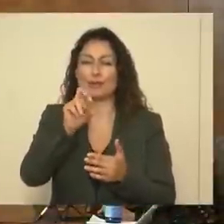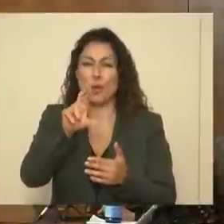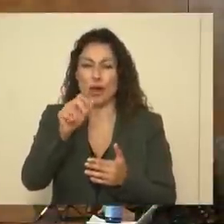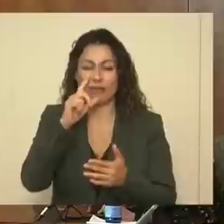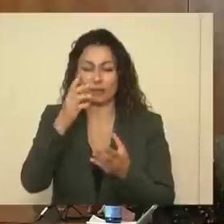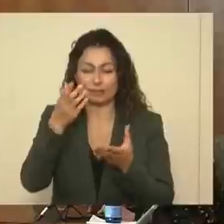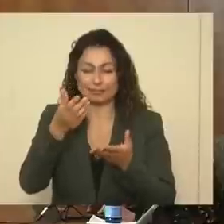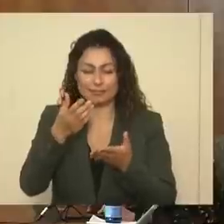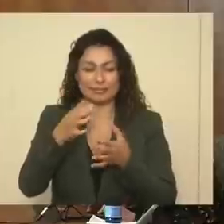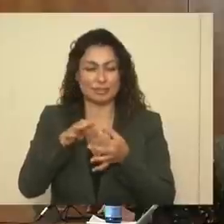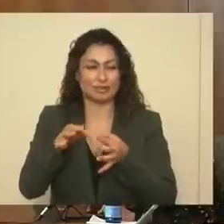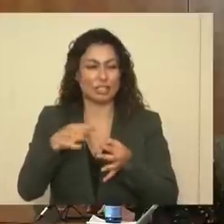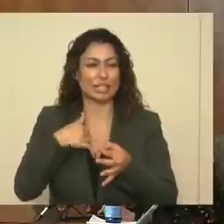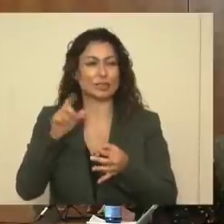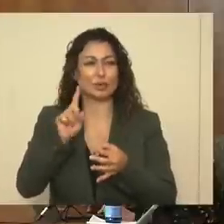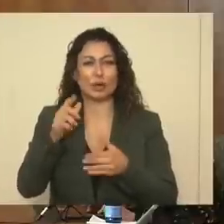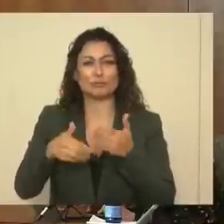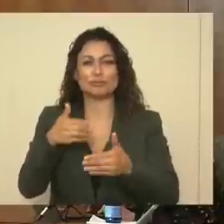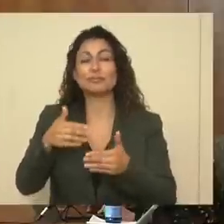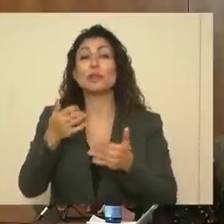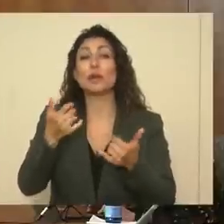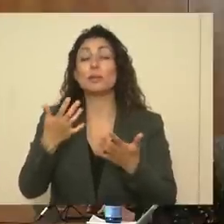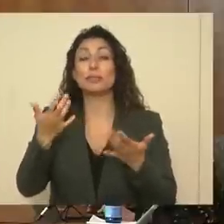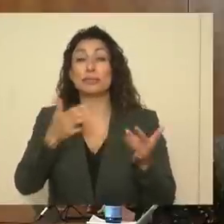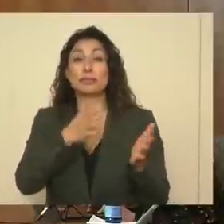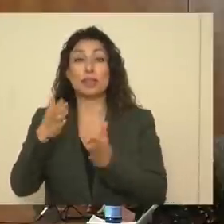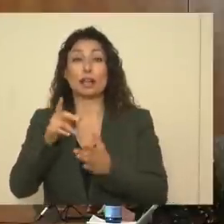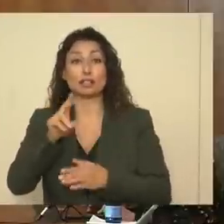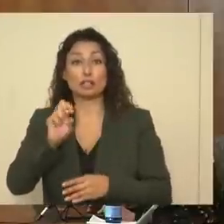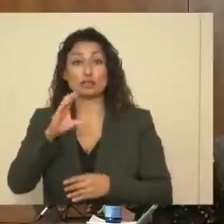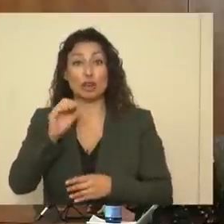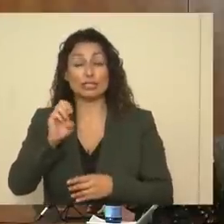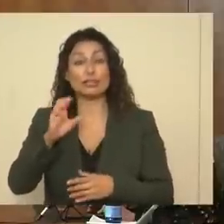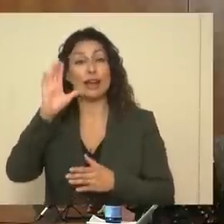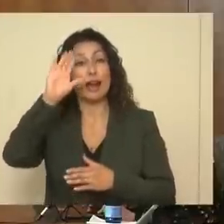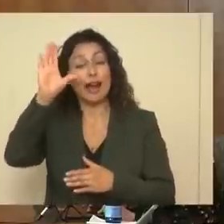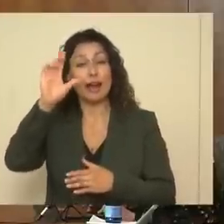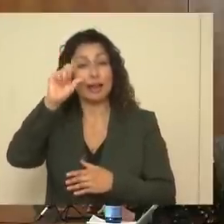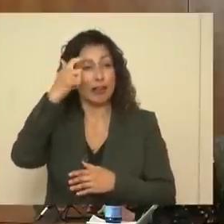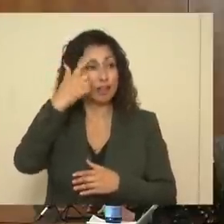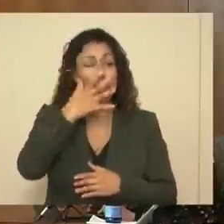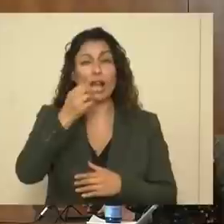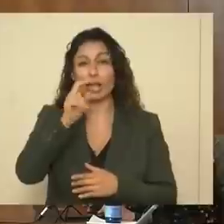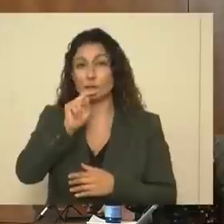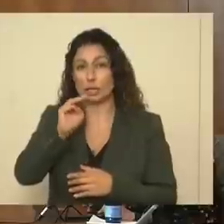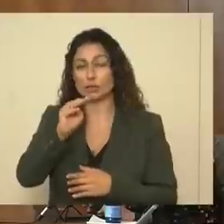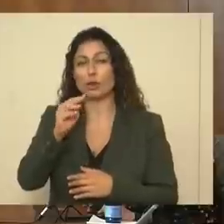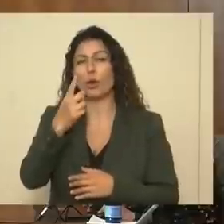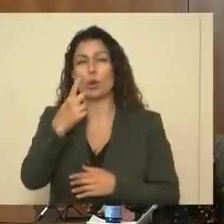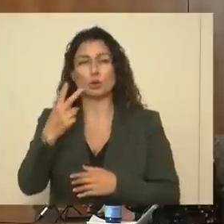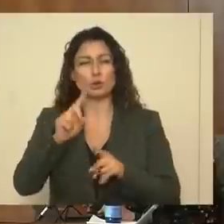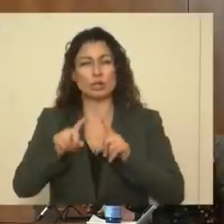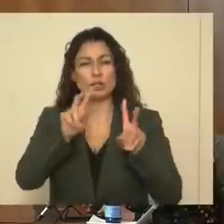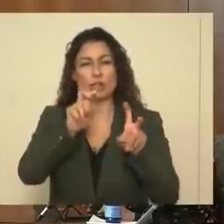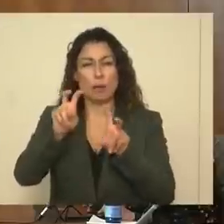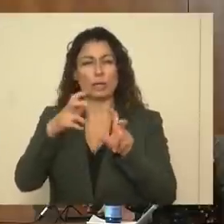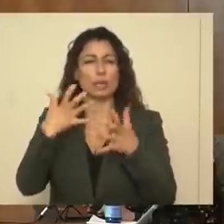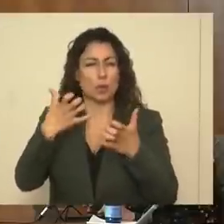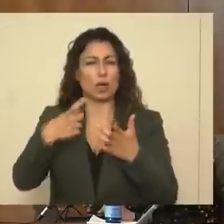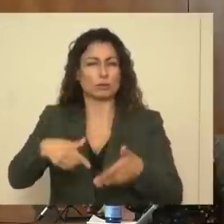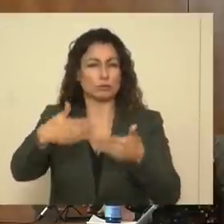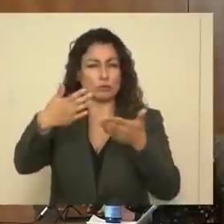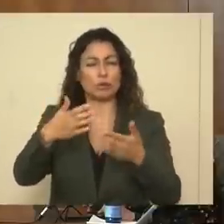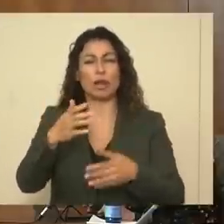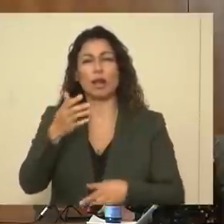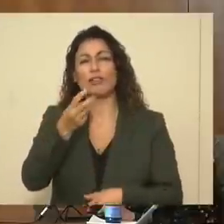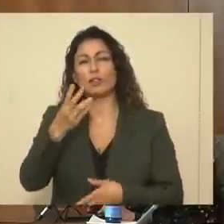Scraise. Thank you very much, Governor, and good afternoon, everyone, in New Mexico. I have a couple topics I want to touch on today, so a few